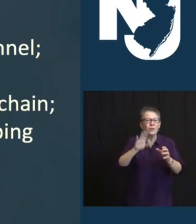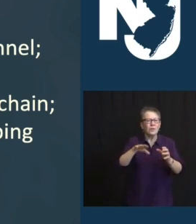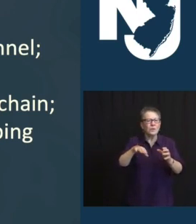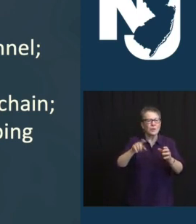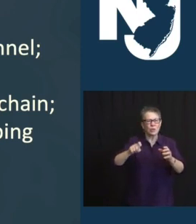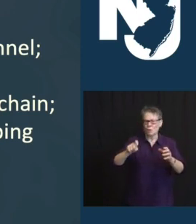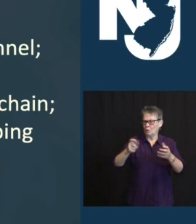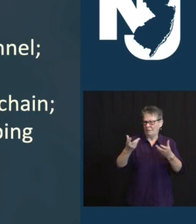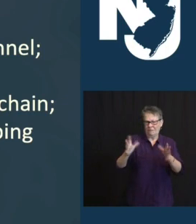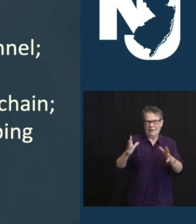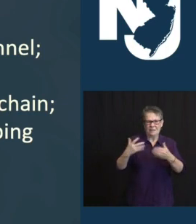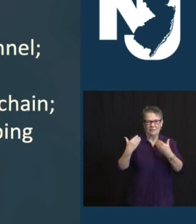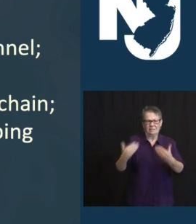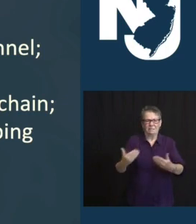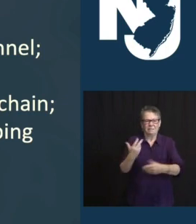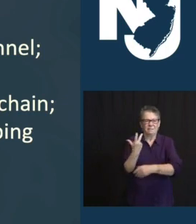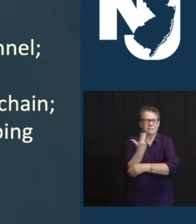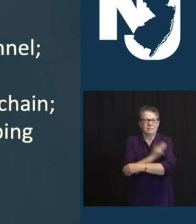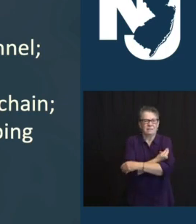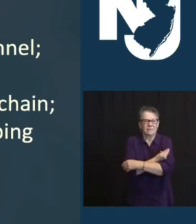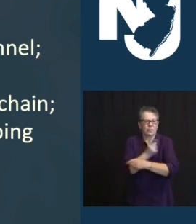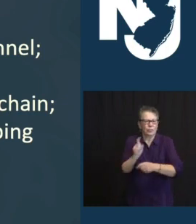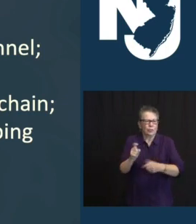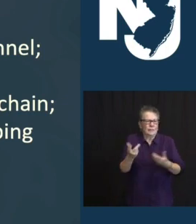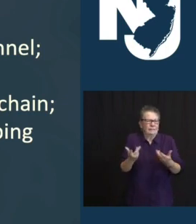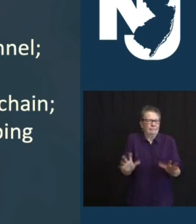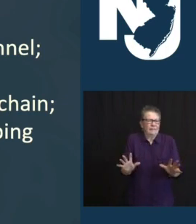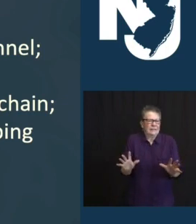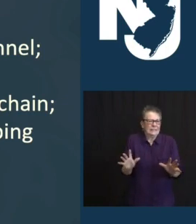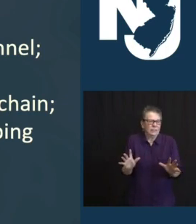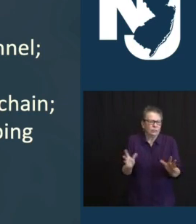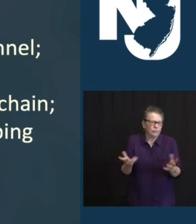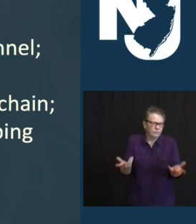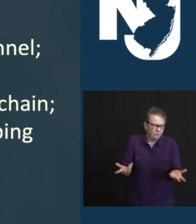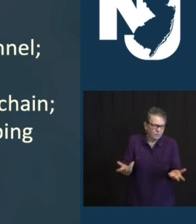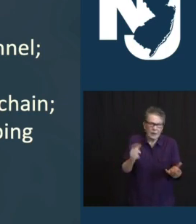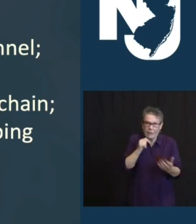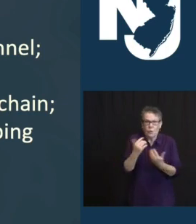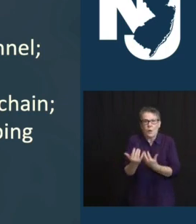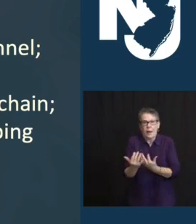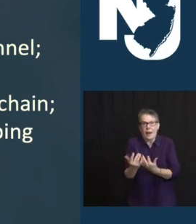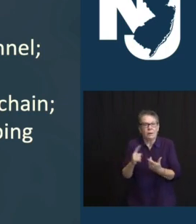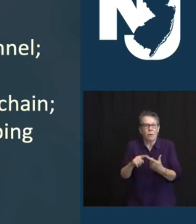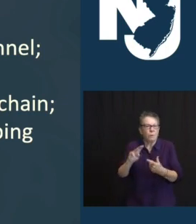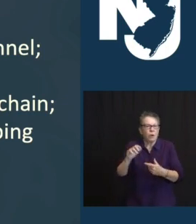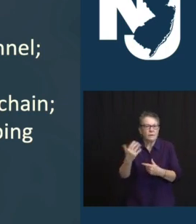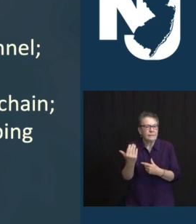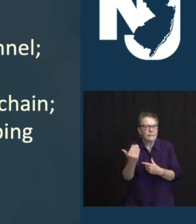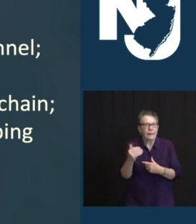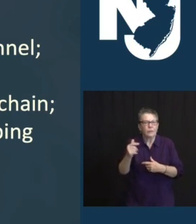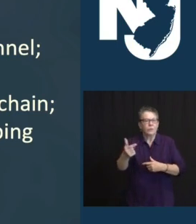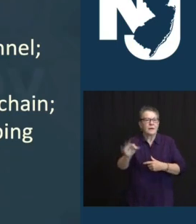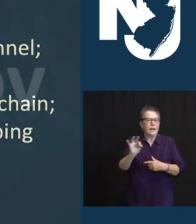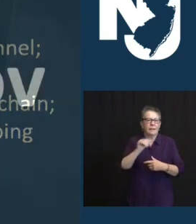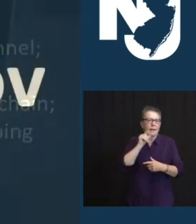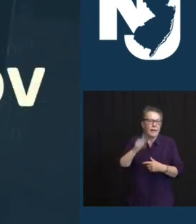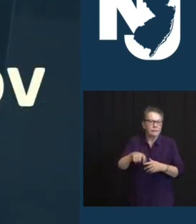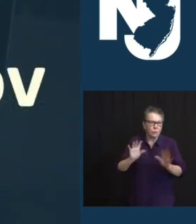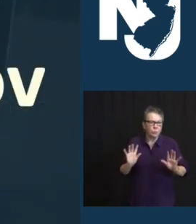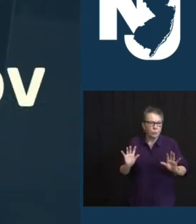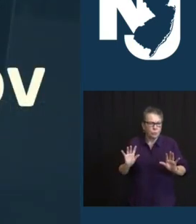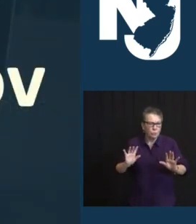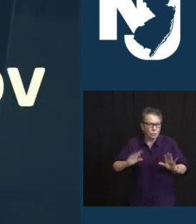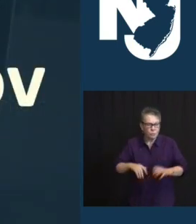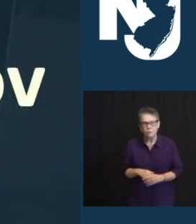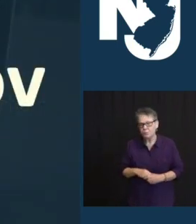CAN'T REMEMBER AS OF WHEN, BUT IT'S NOW MANY WEEKS IF NOT A COUPLE OF MONTHS BACK ON THAT. GIVEN THE EXPECTATIONS